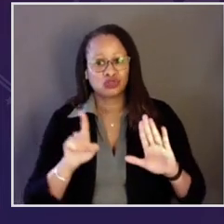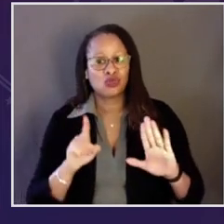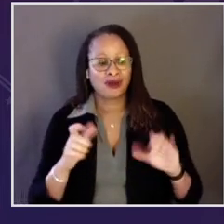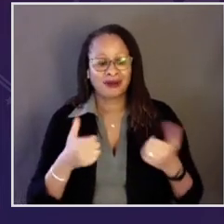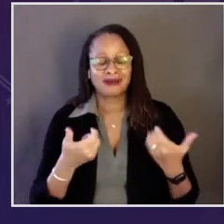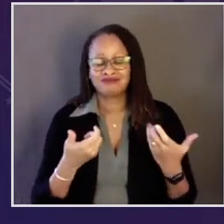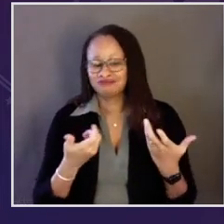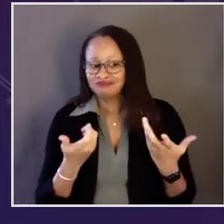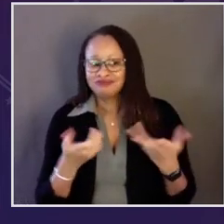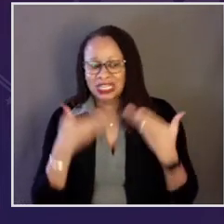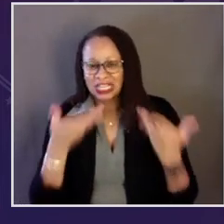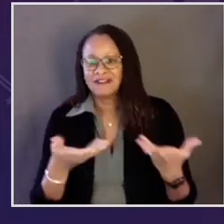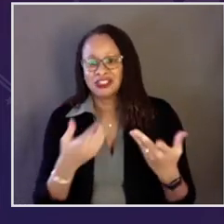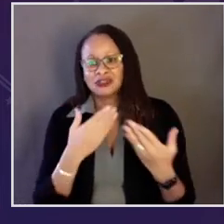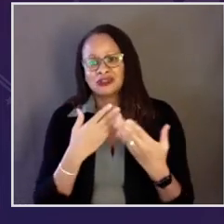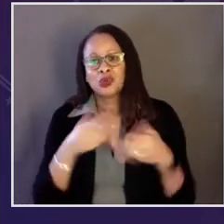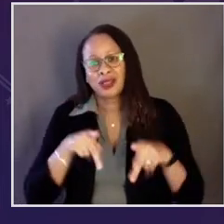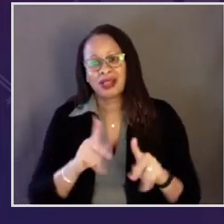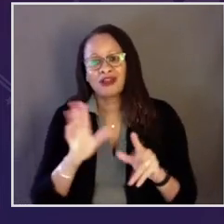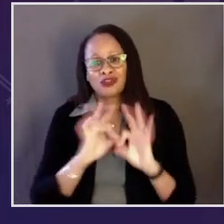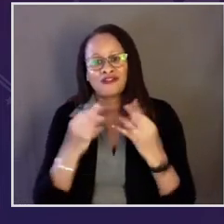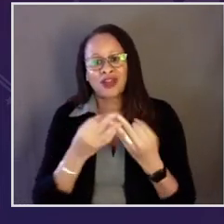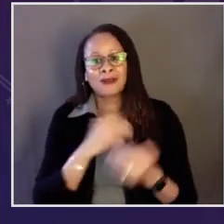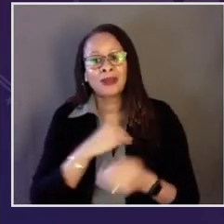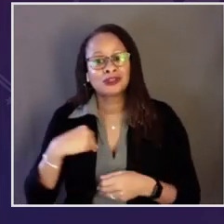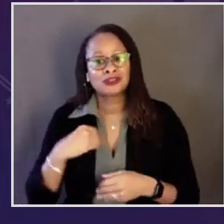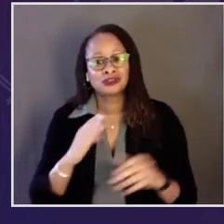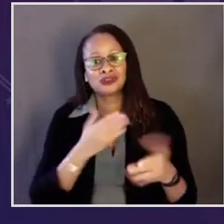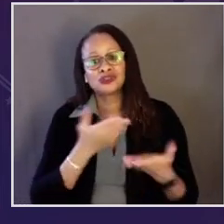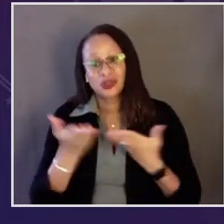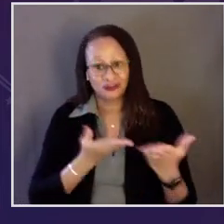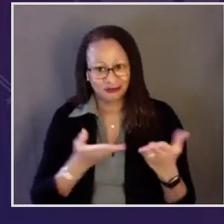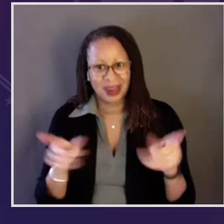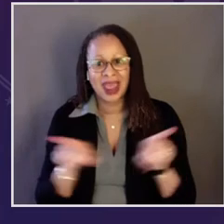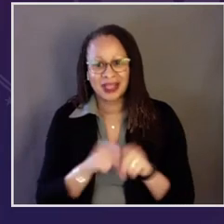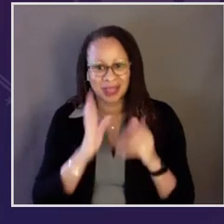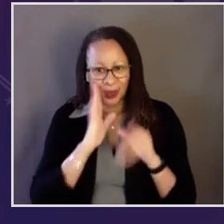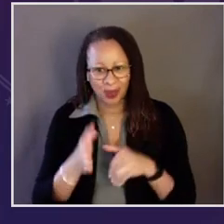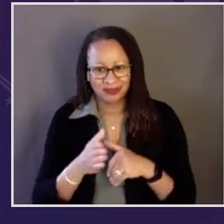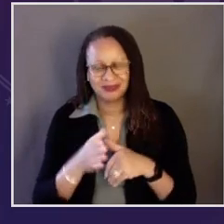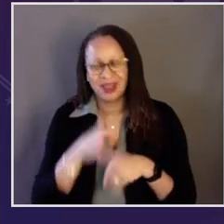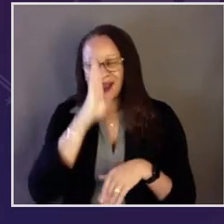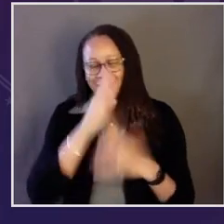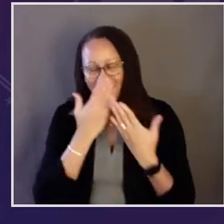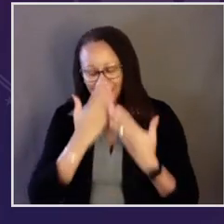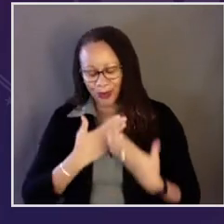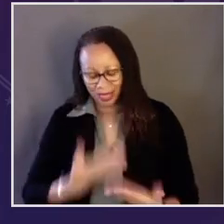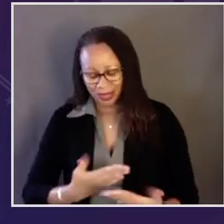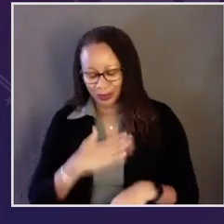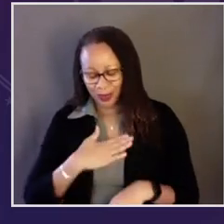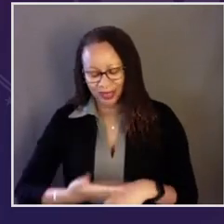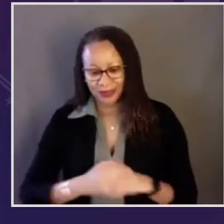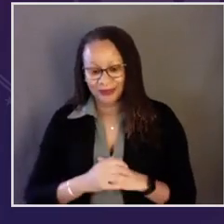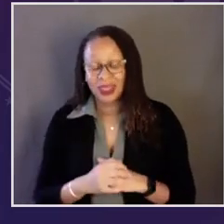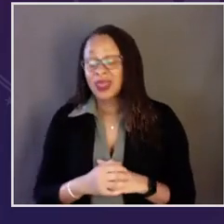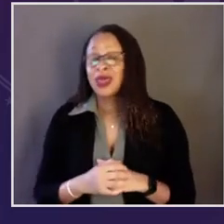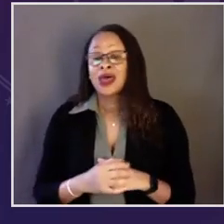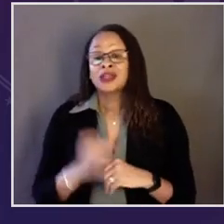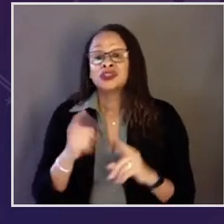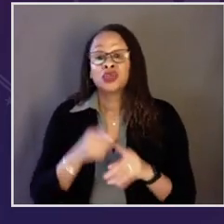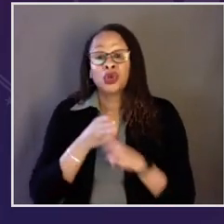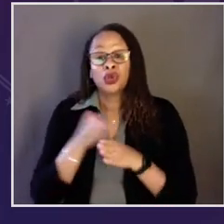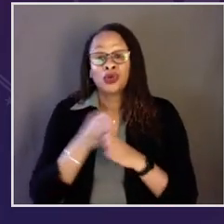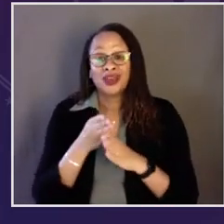We know the sacrifice you're making to allow your family member to serve as they are going to, God willing.